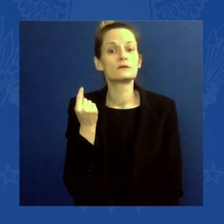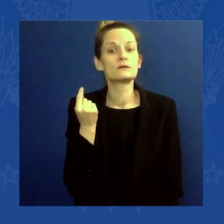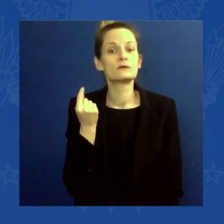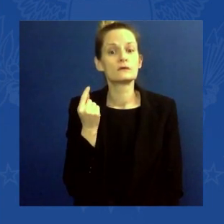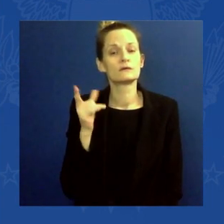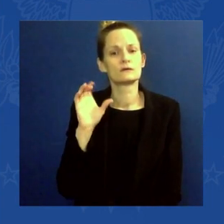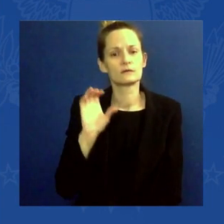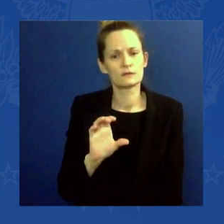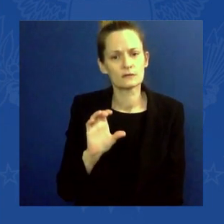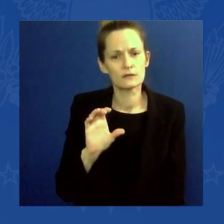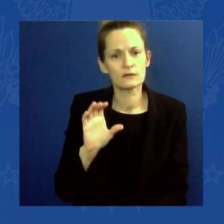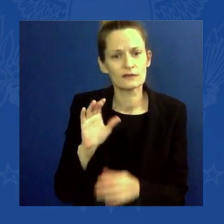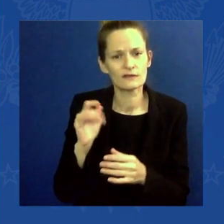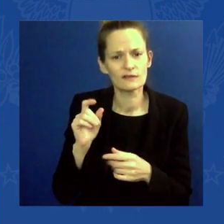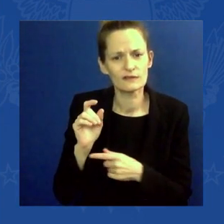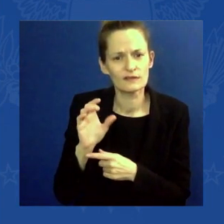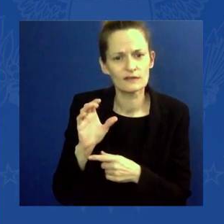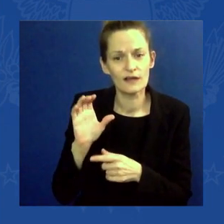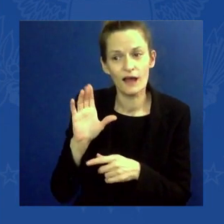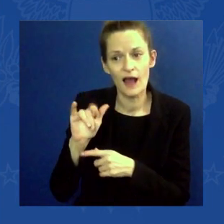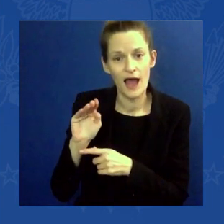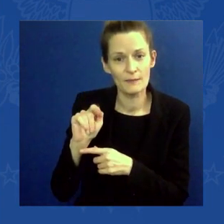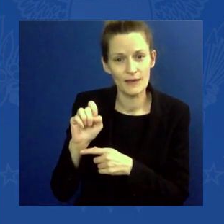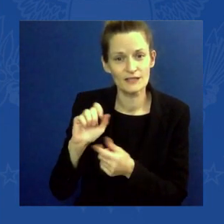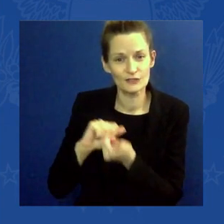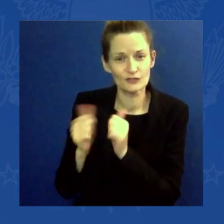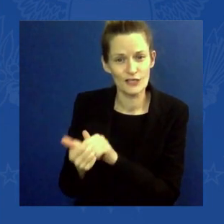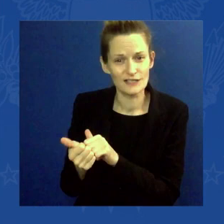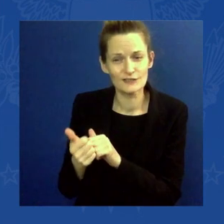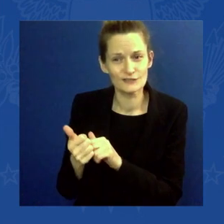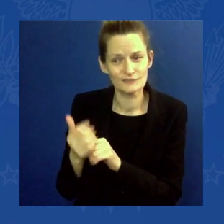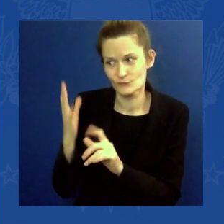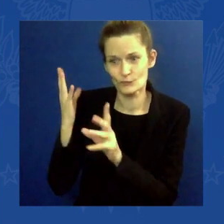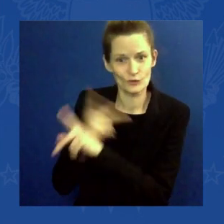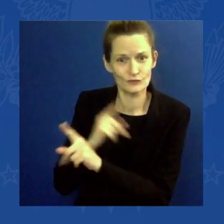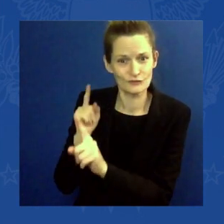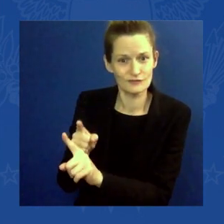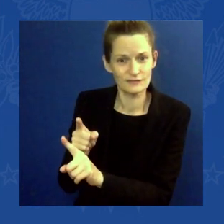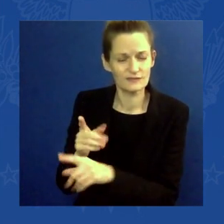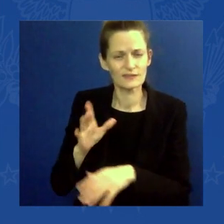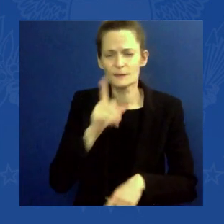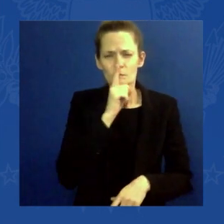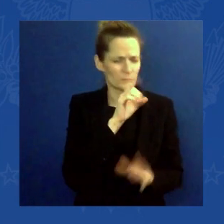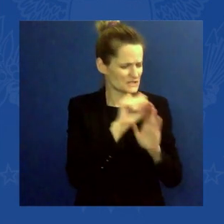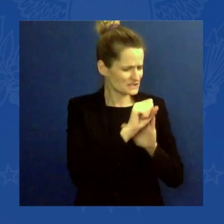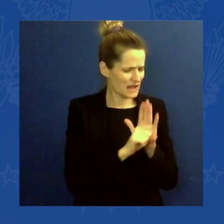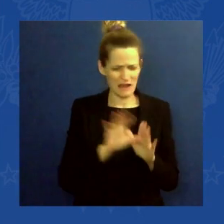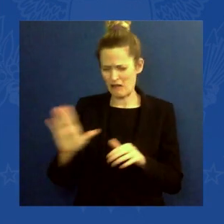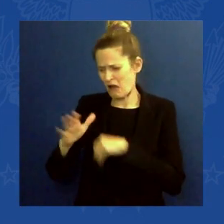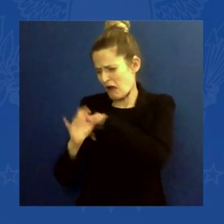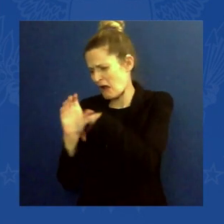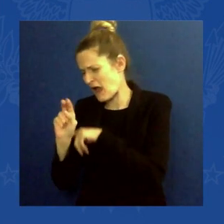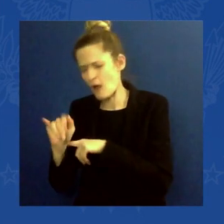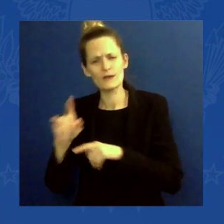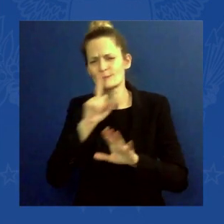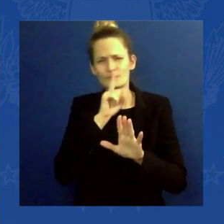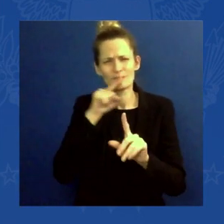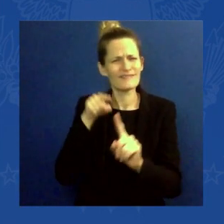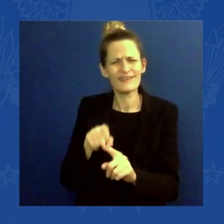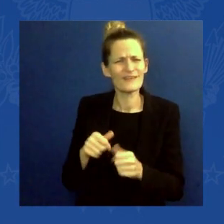states. It's about fires — just fires. In the past two weeks, I've been to Louisiana,